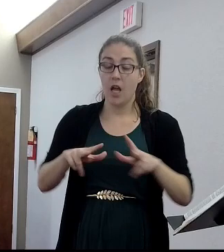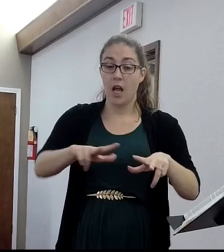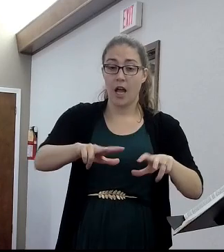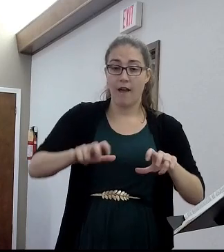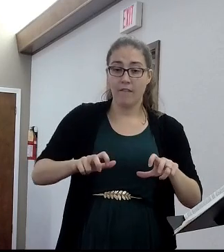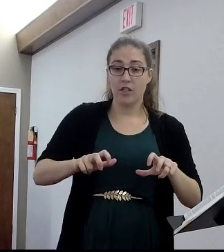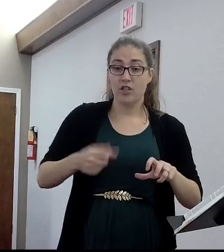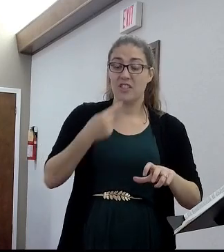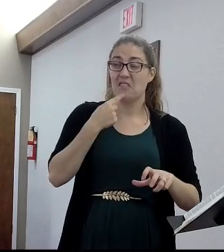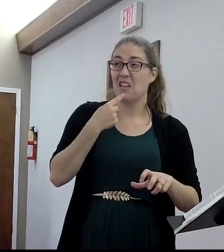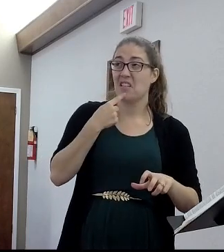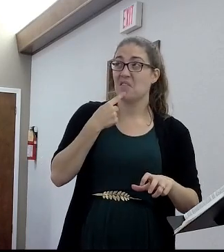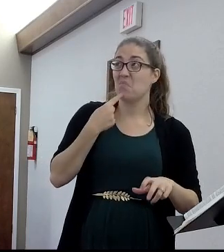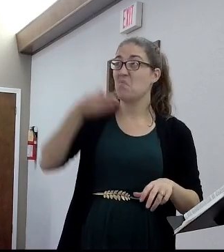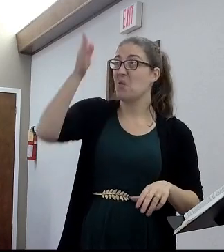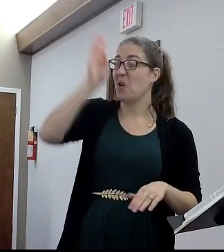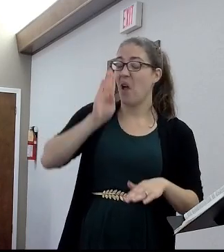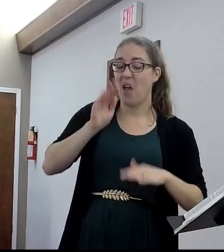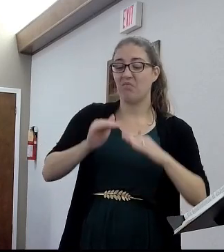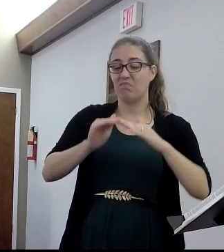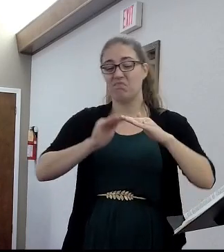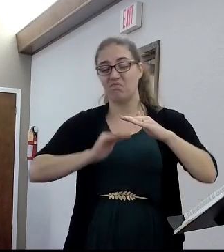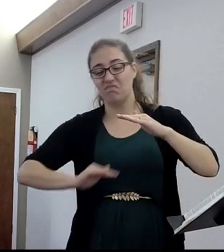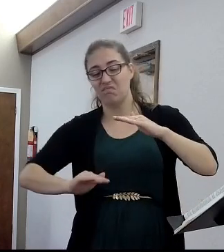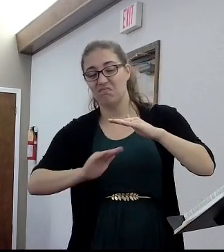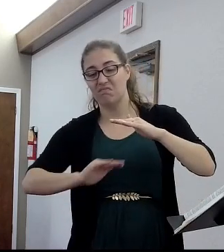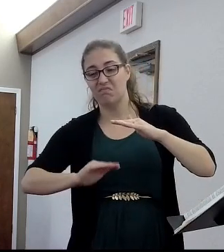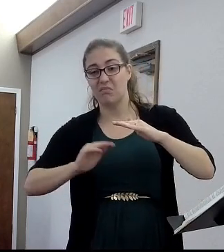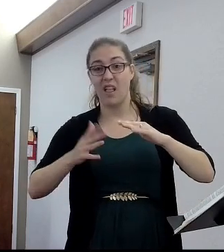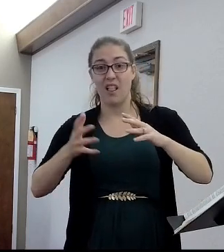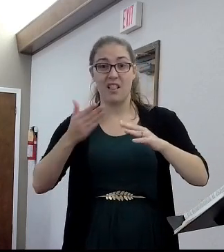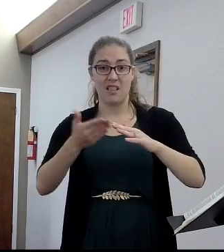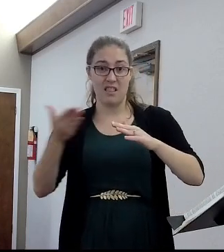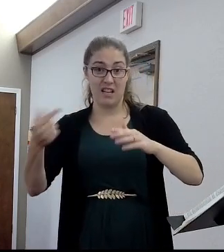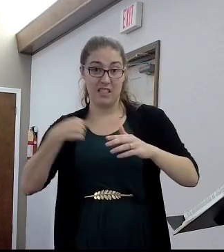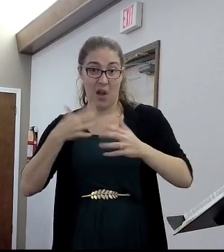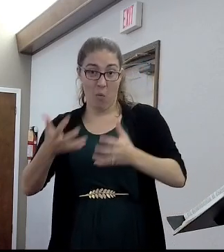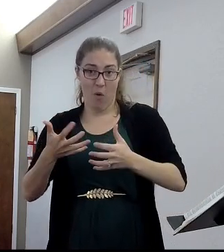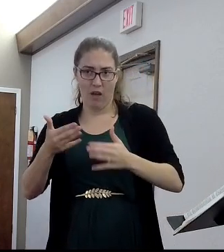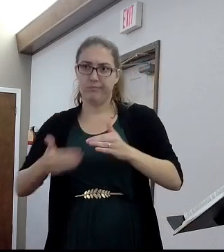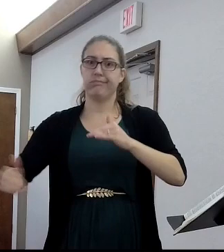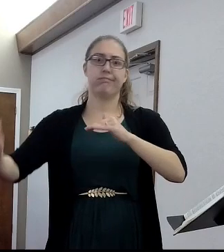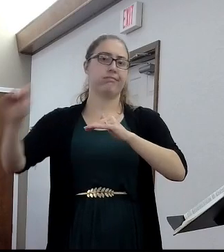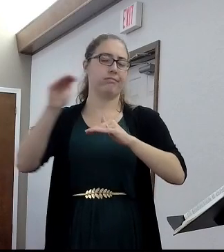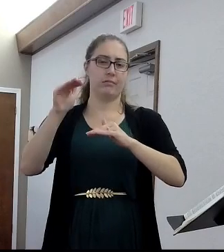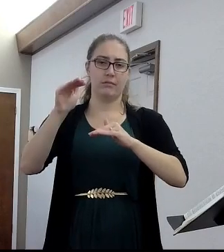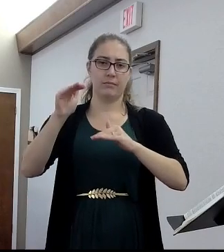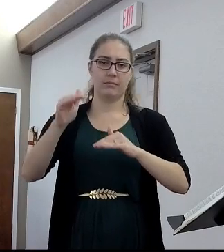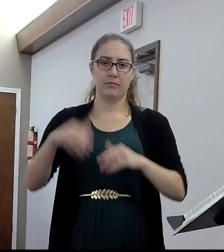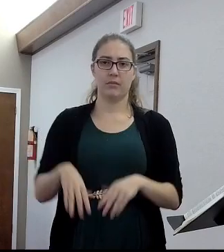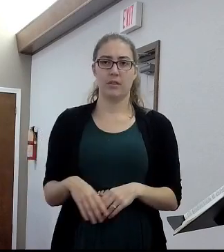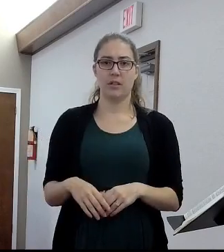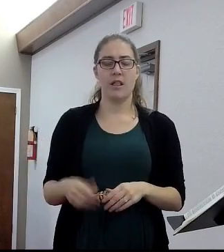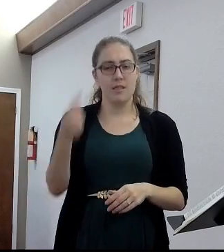above God. You say, how does that flesh out in our normal life? Working overtime instead of coming to church?